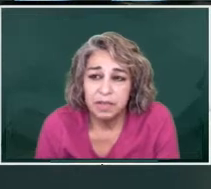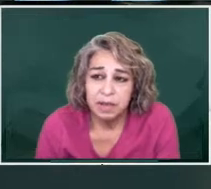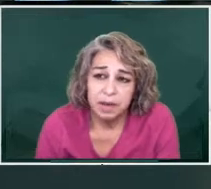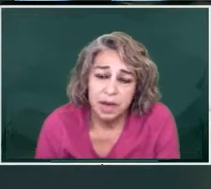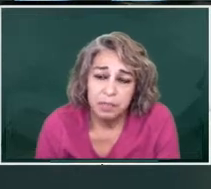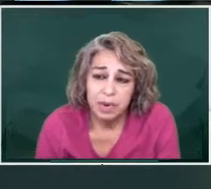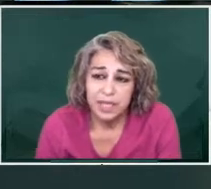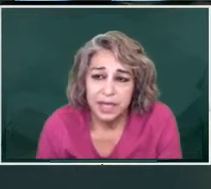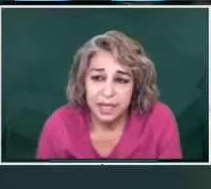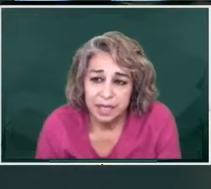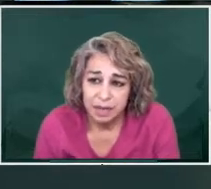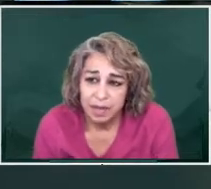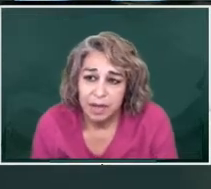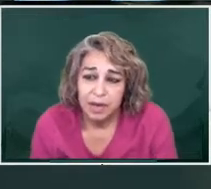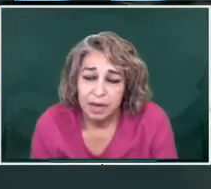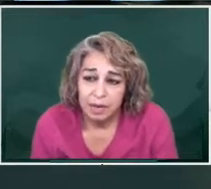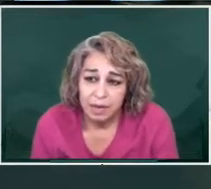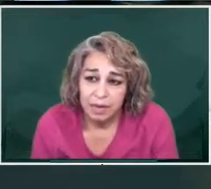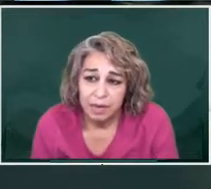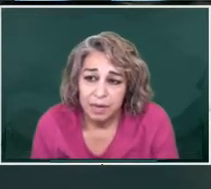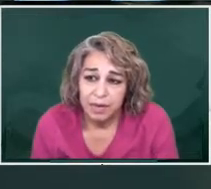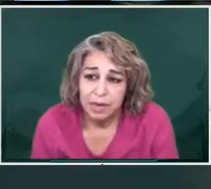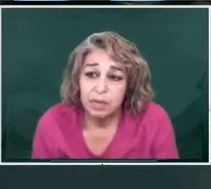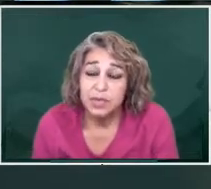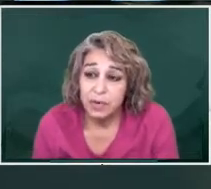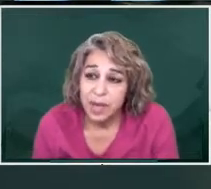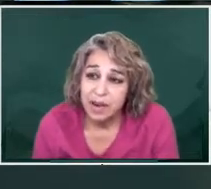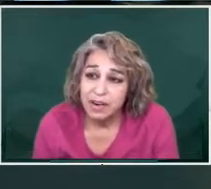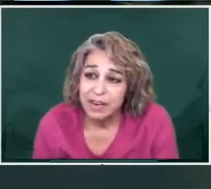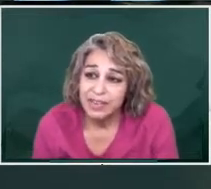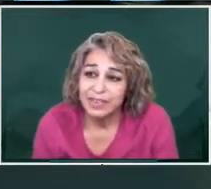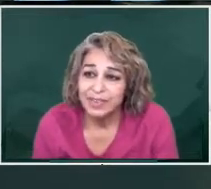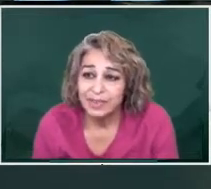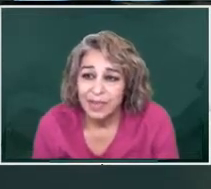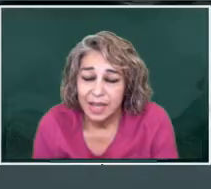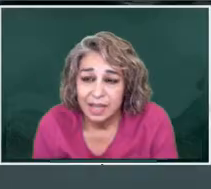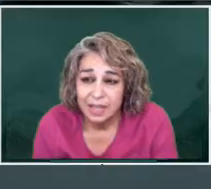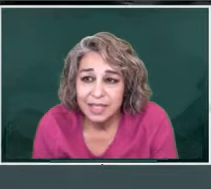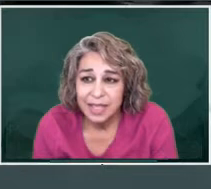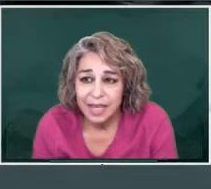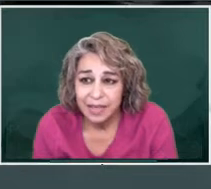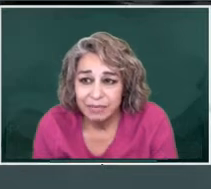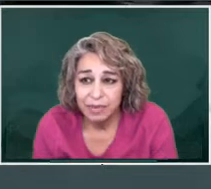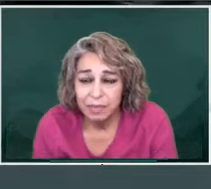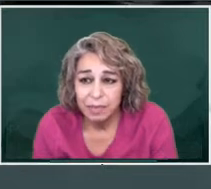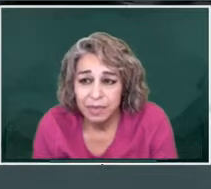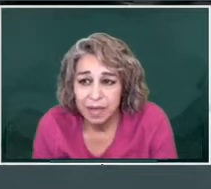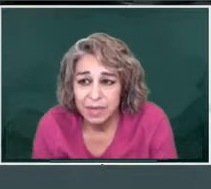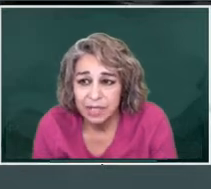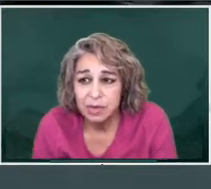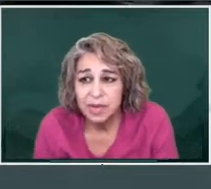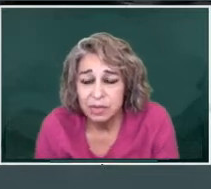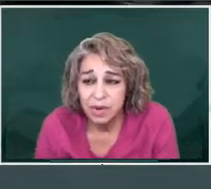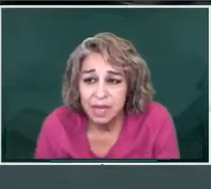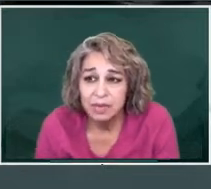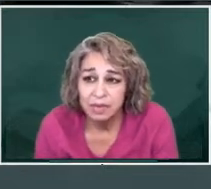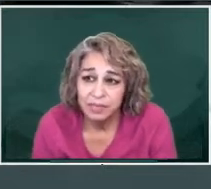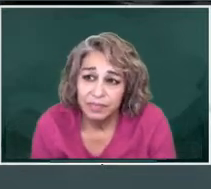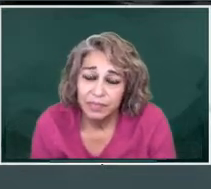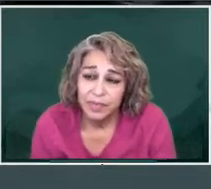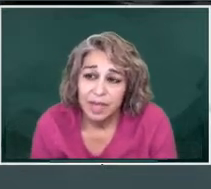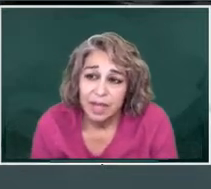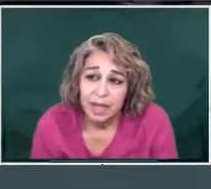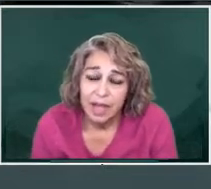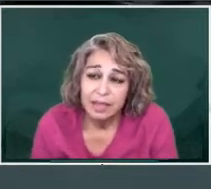first president was from here, in this land, from Tamazula, Durango.